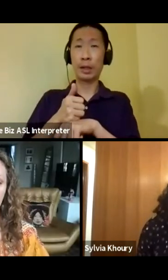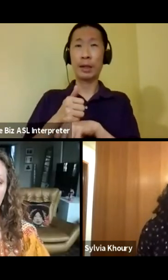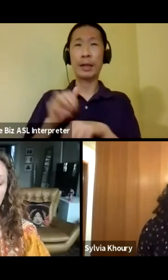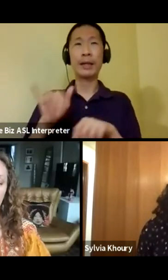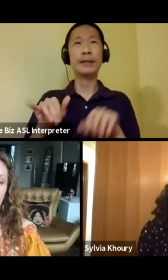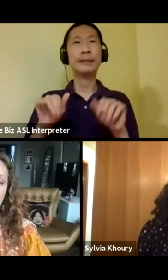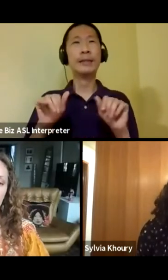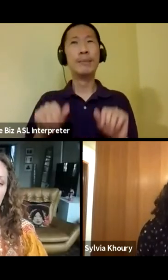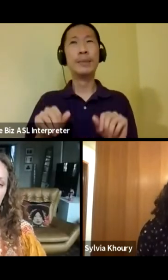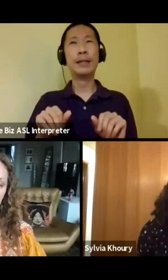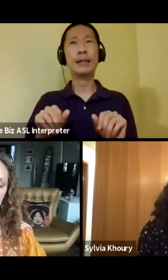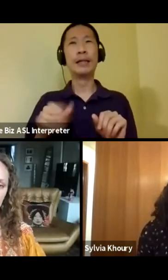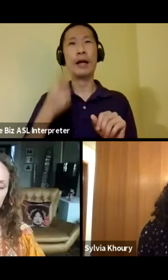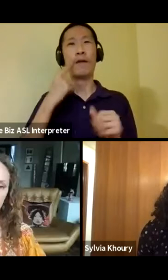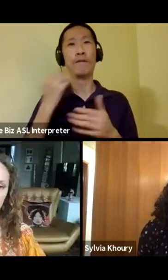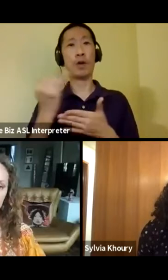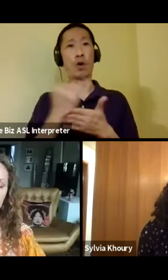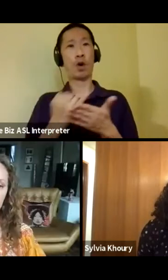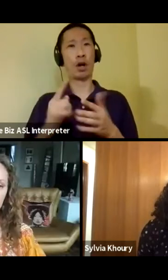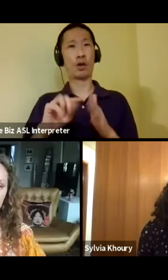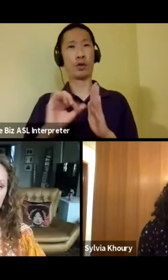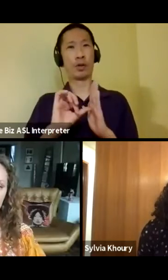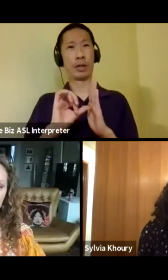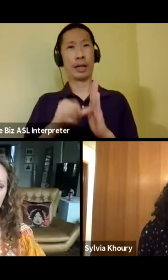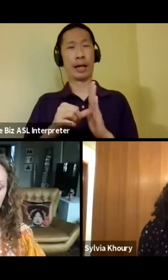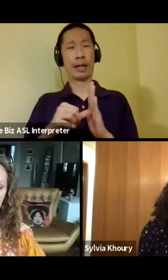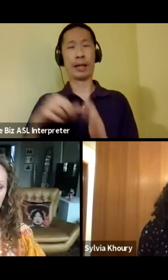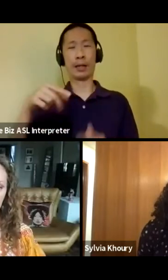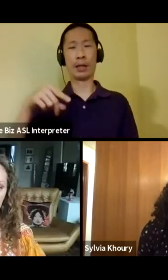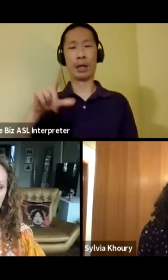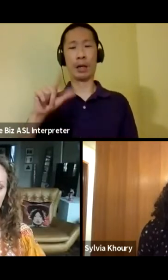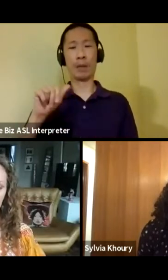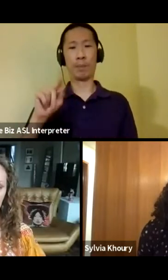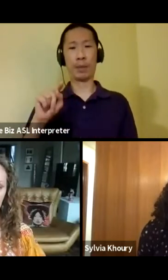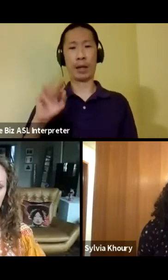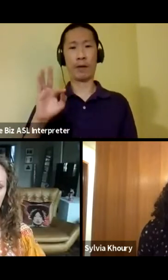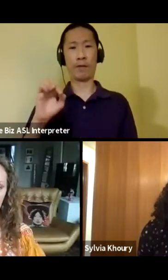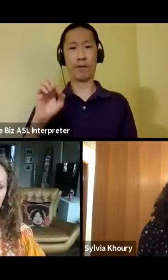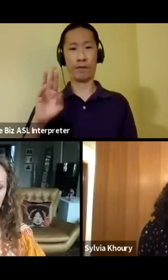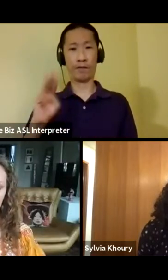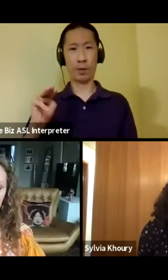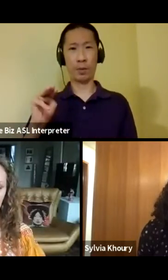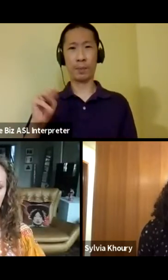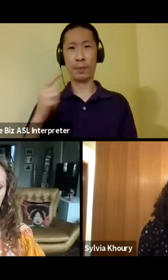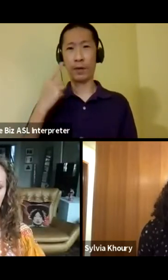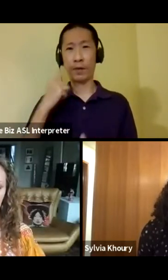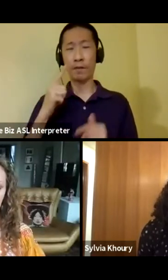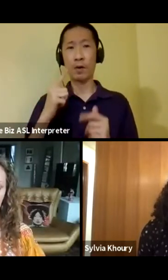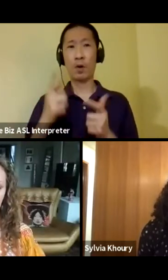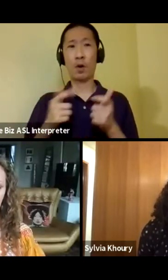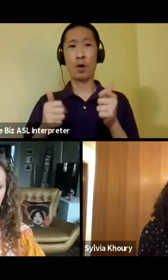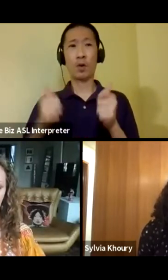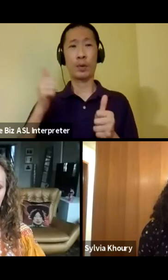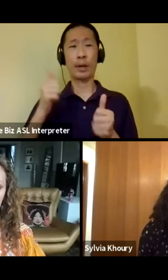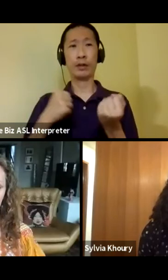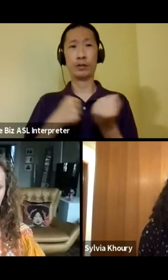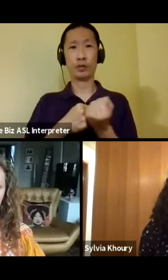to, to, for art to highlight a platform for some greater support